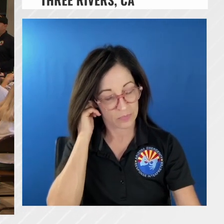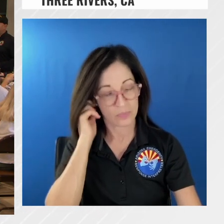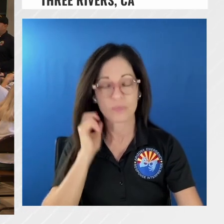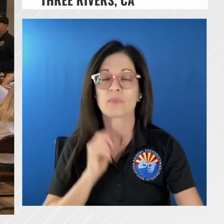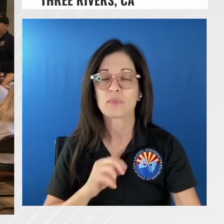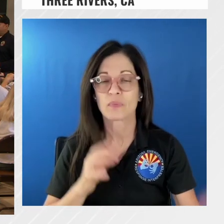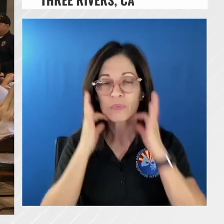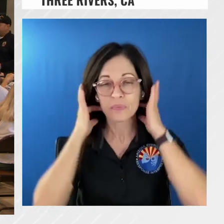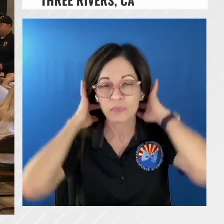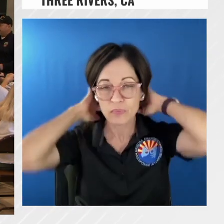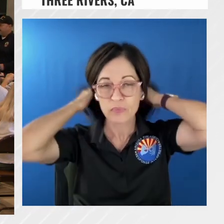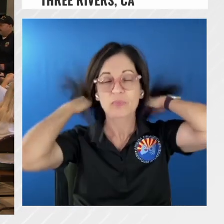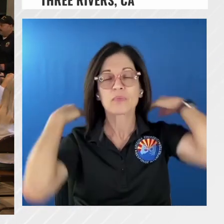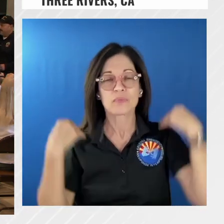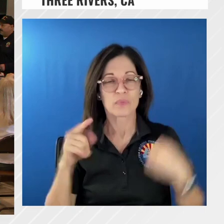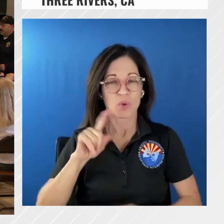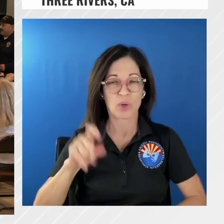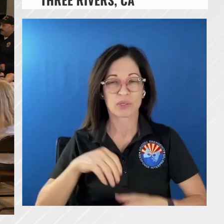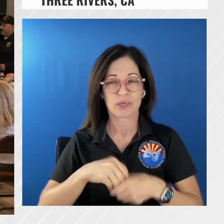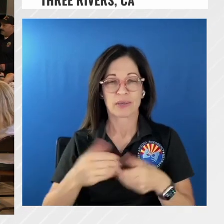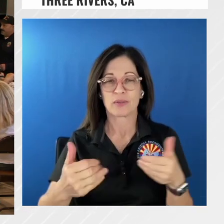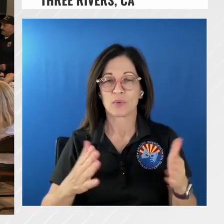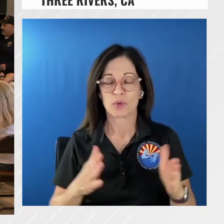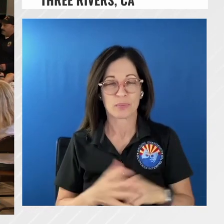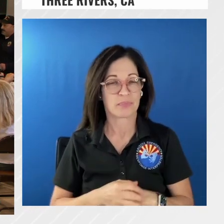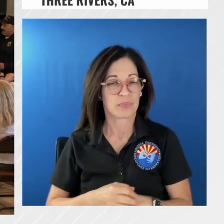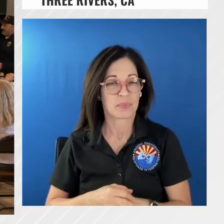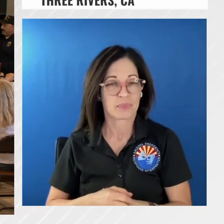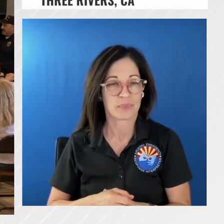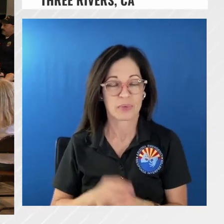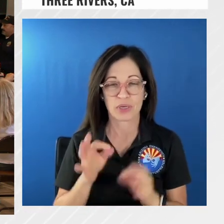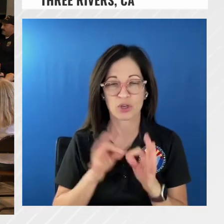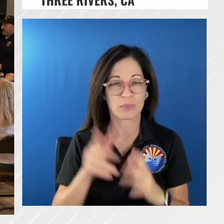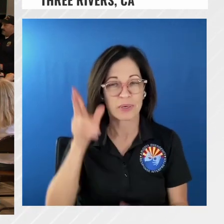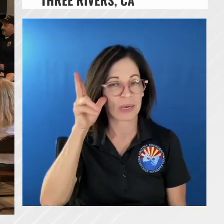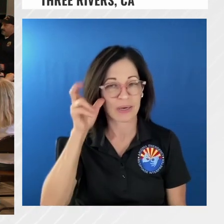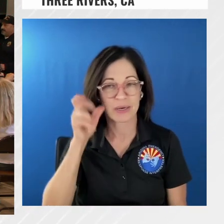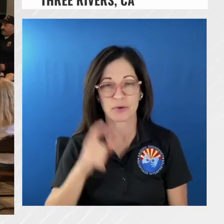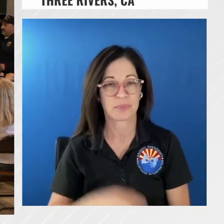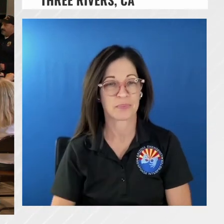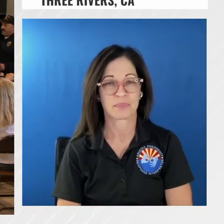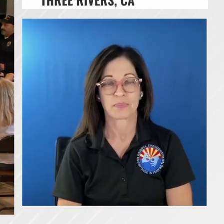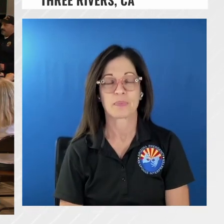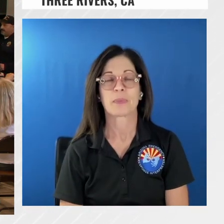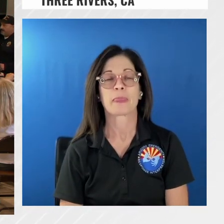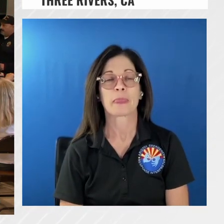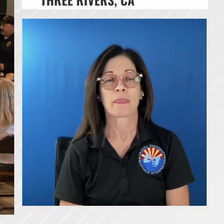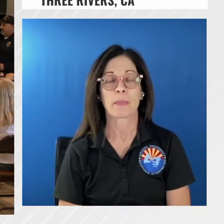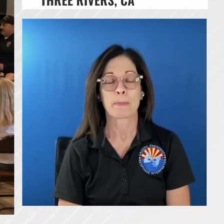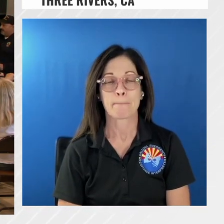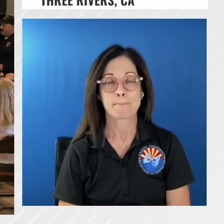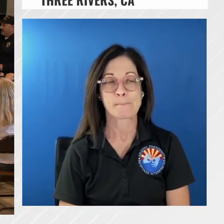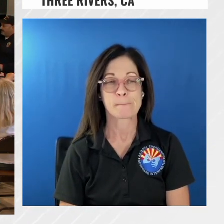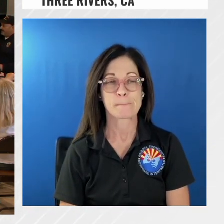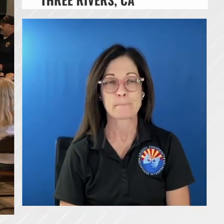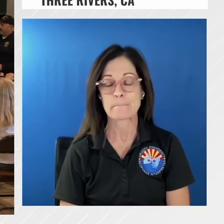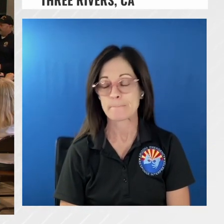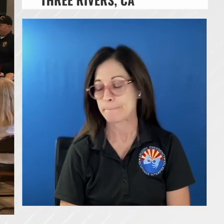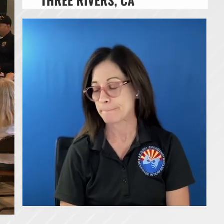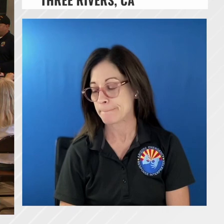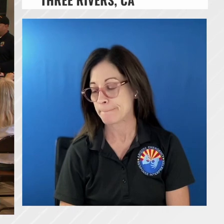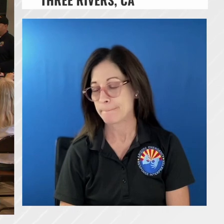that already burn yep yep yep rivers roads ridges